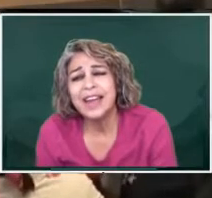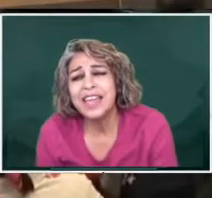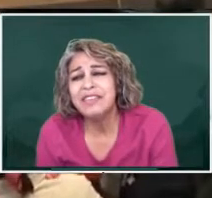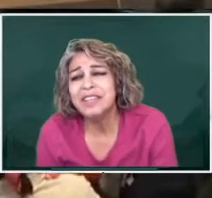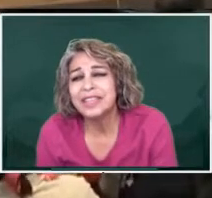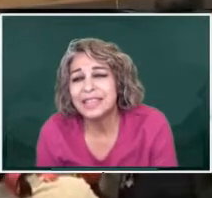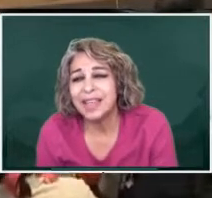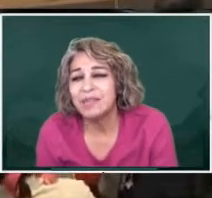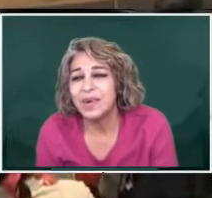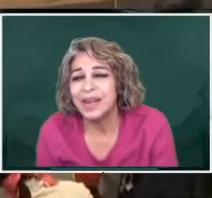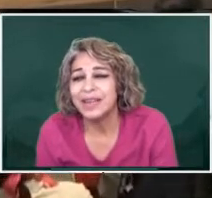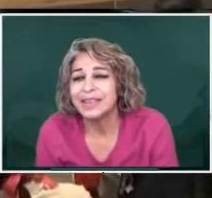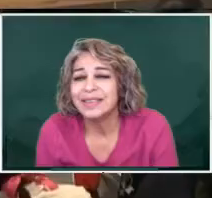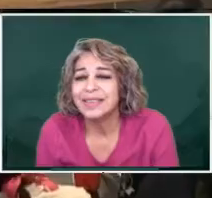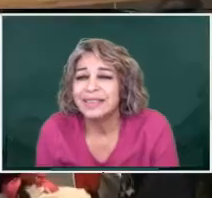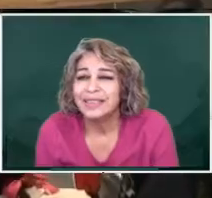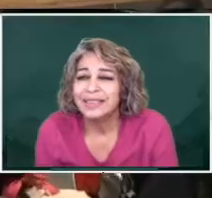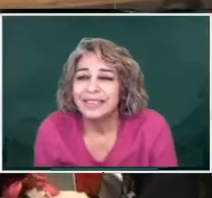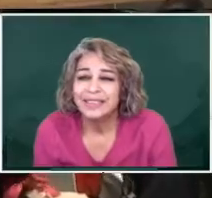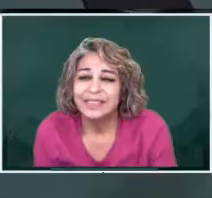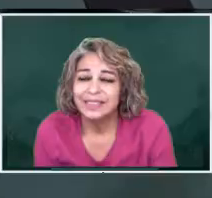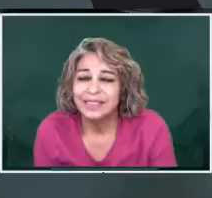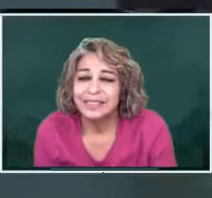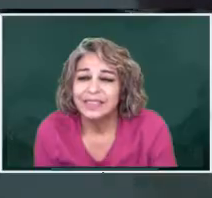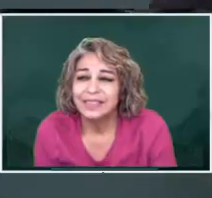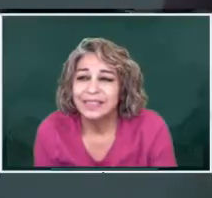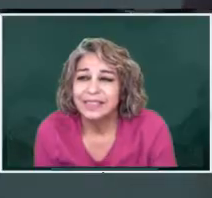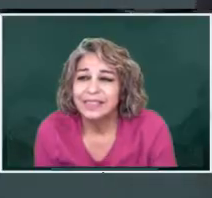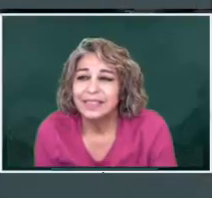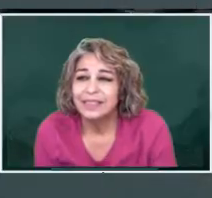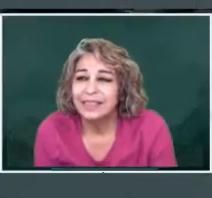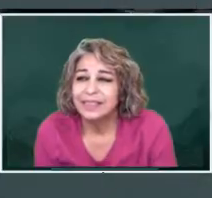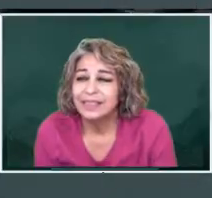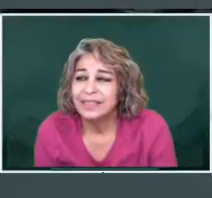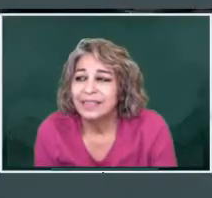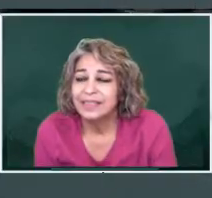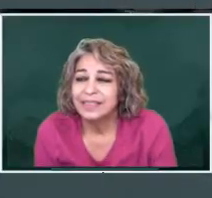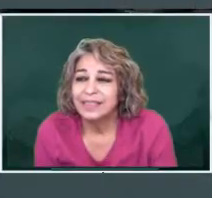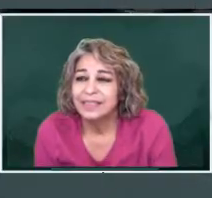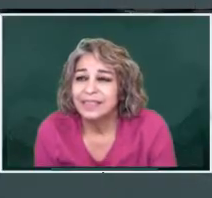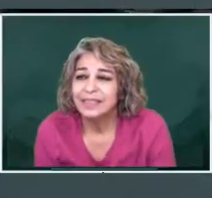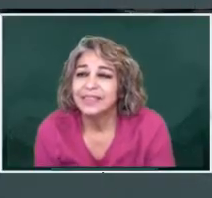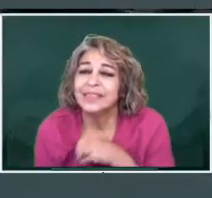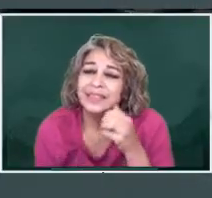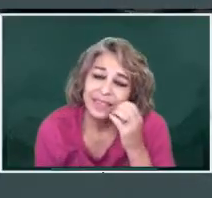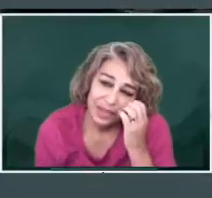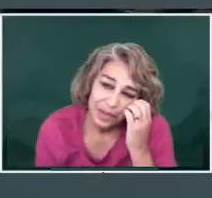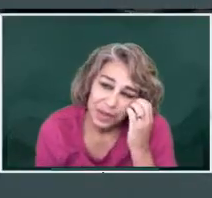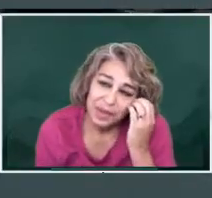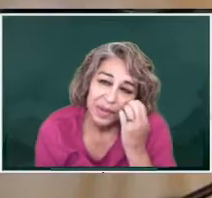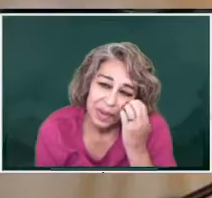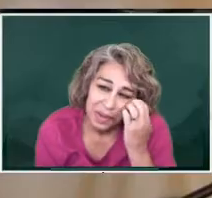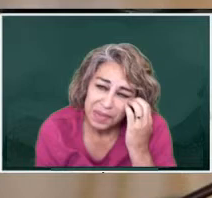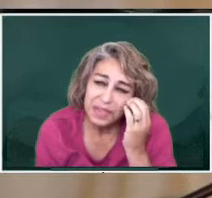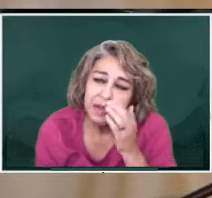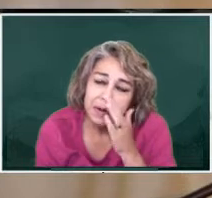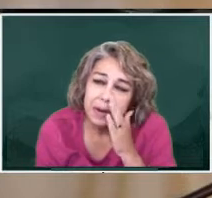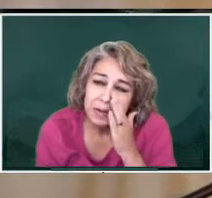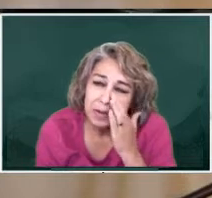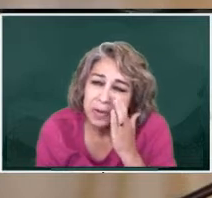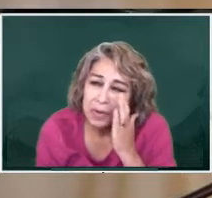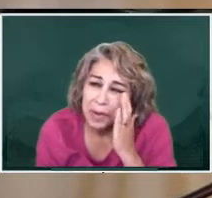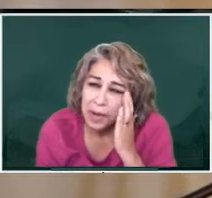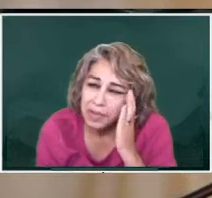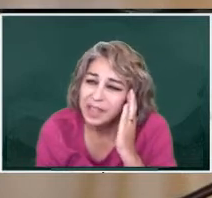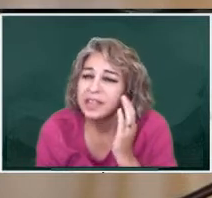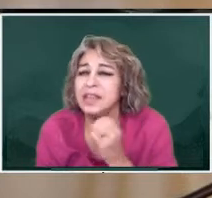And I even celebrate that they're